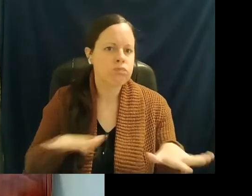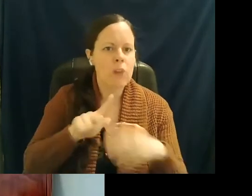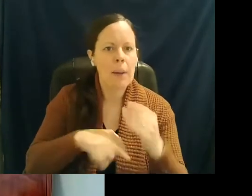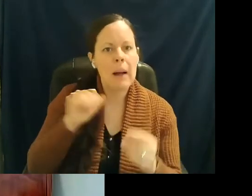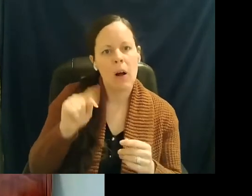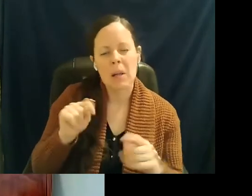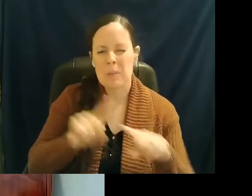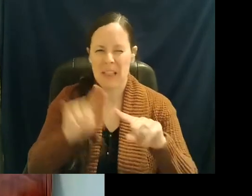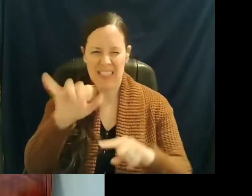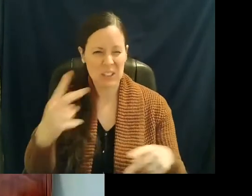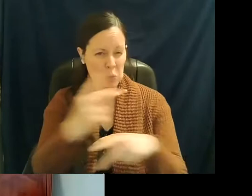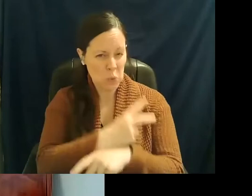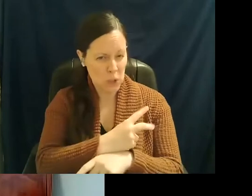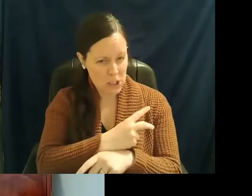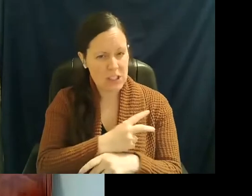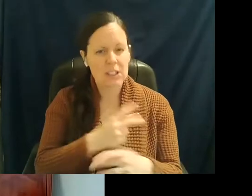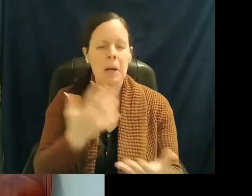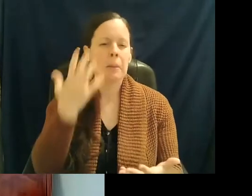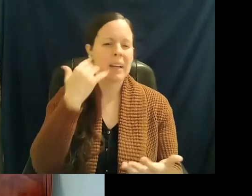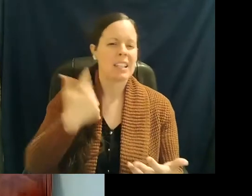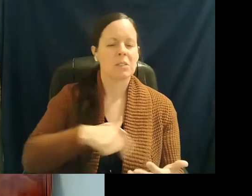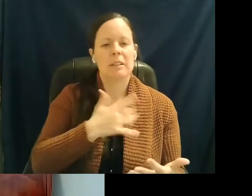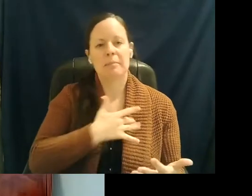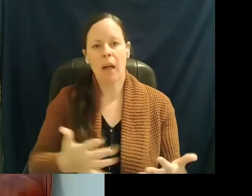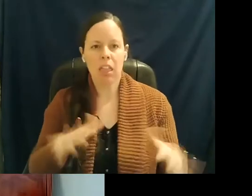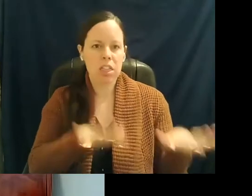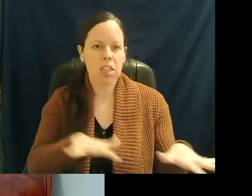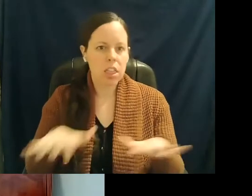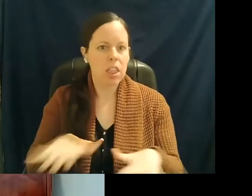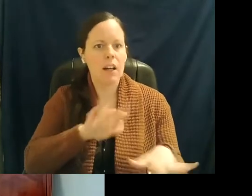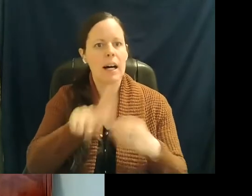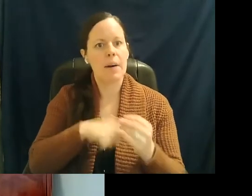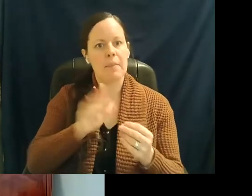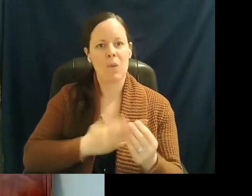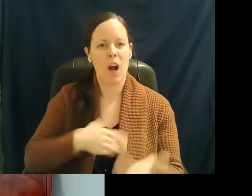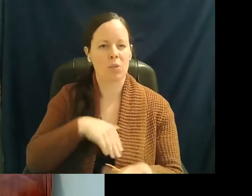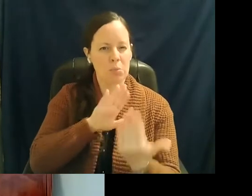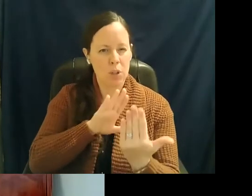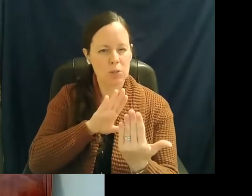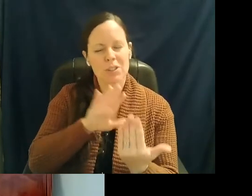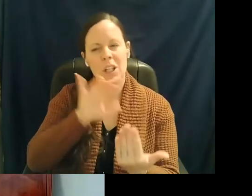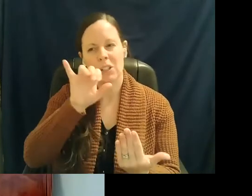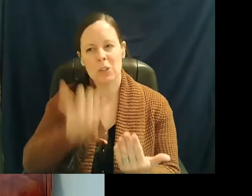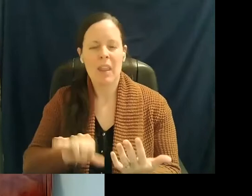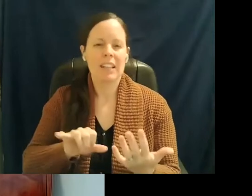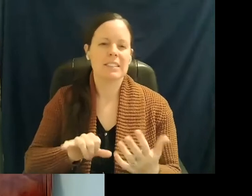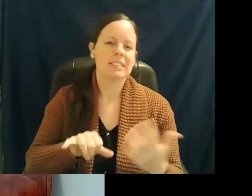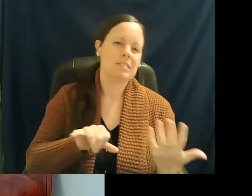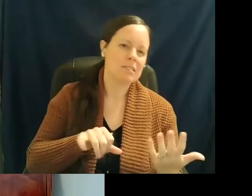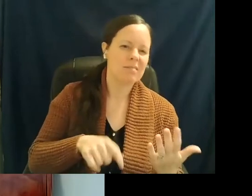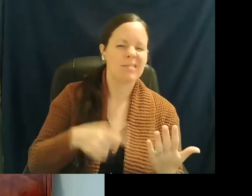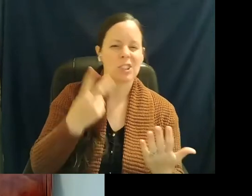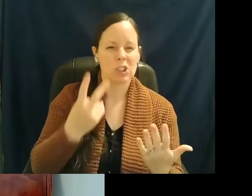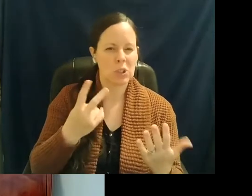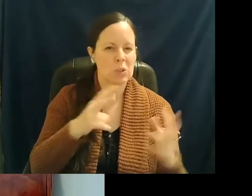like I said, a little bit haphazard about how we approach things. So I think it's kind of a double edged sword there. So we're better